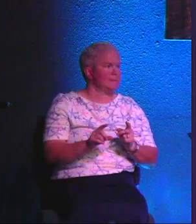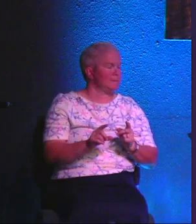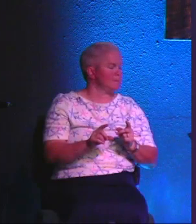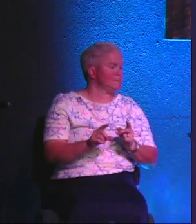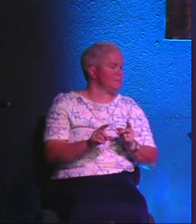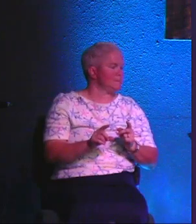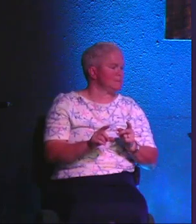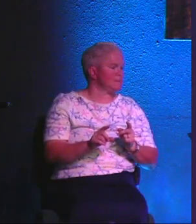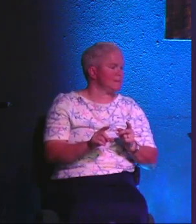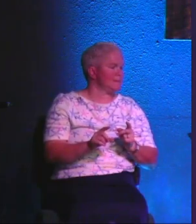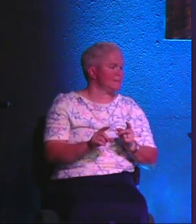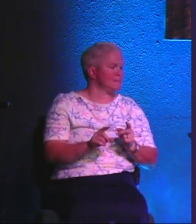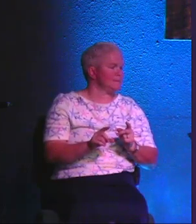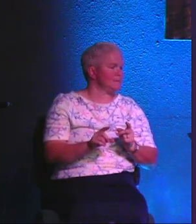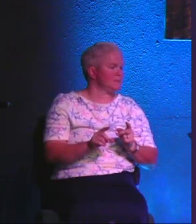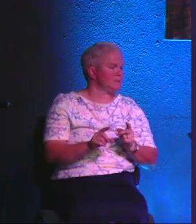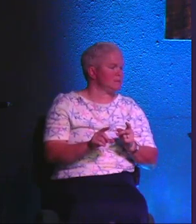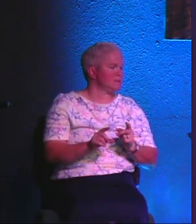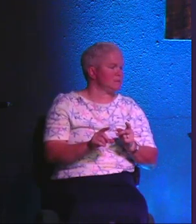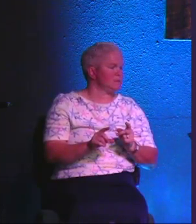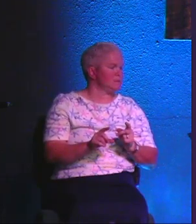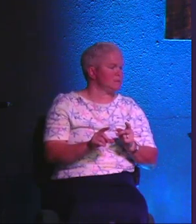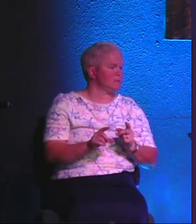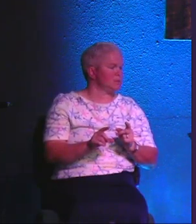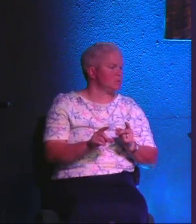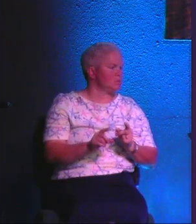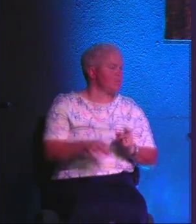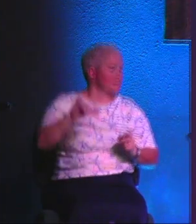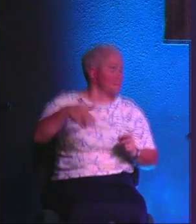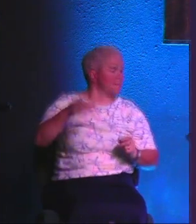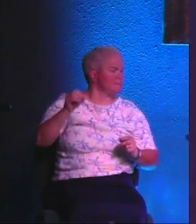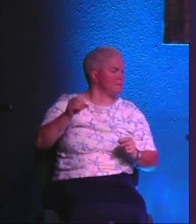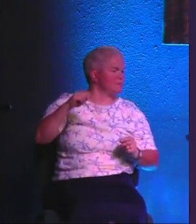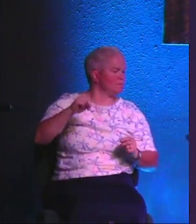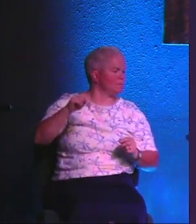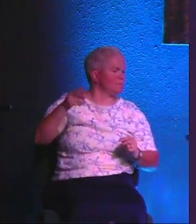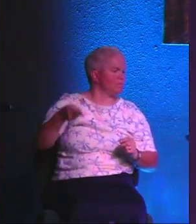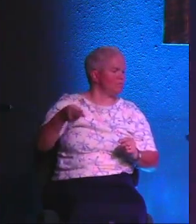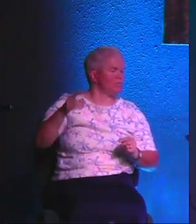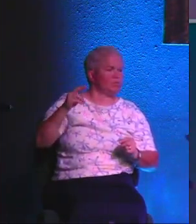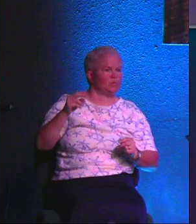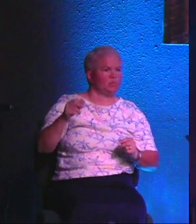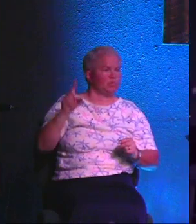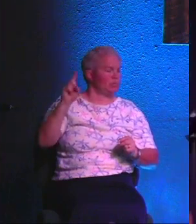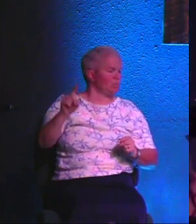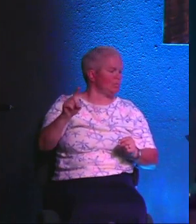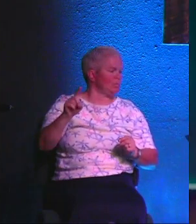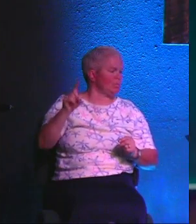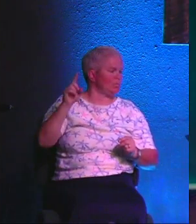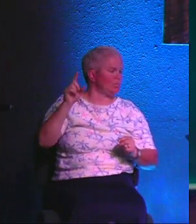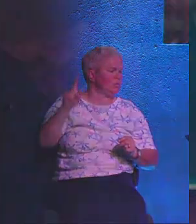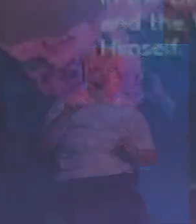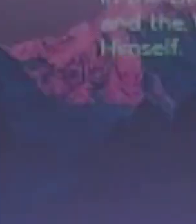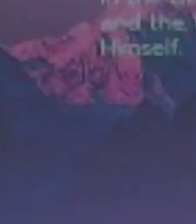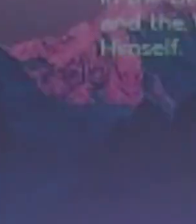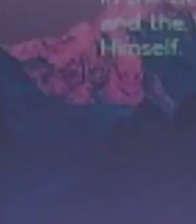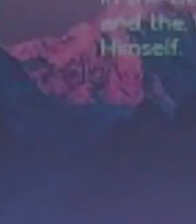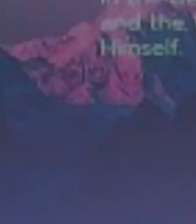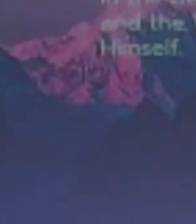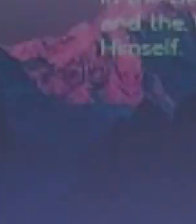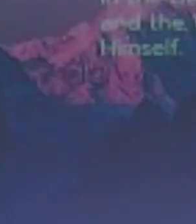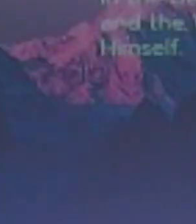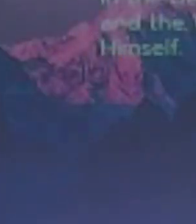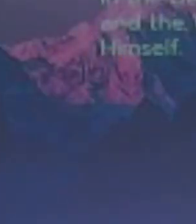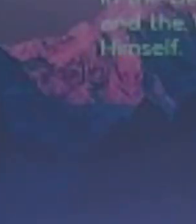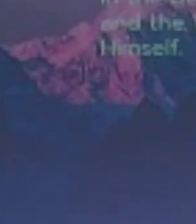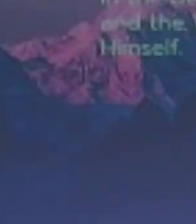See, the deity of Jesus Christ is affirmed in John 1, 1, right? We all know this, in the beginning before all time was the